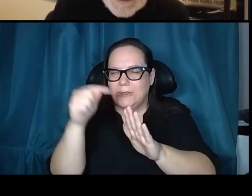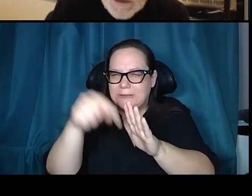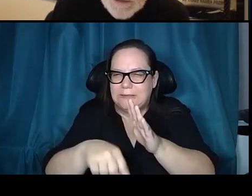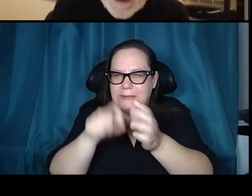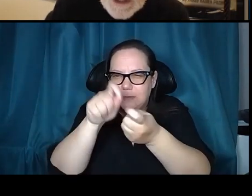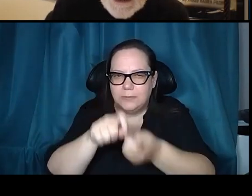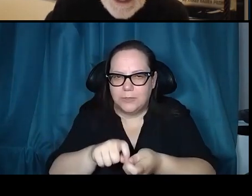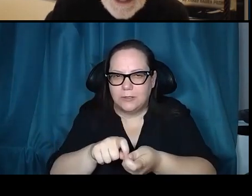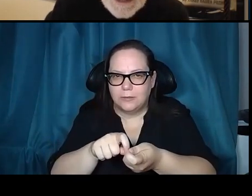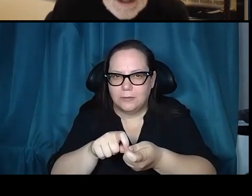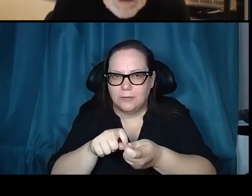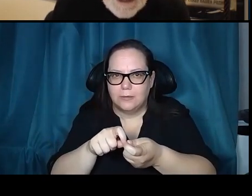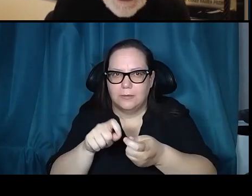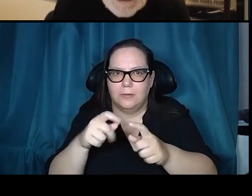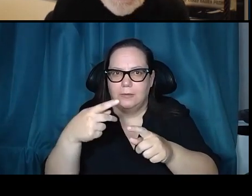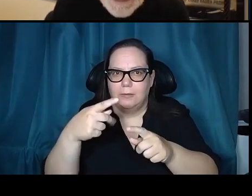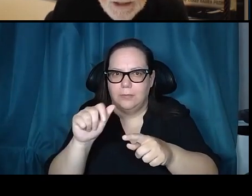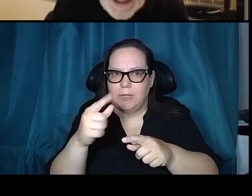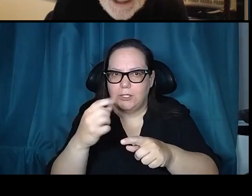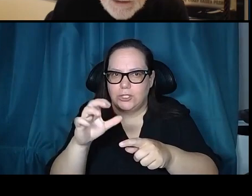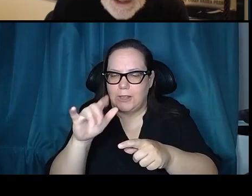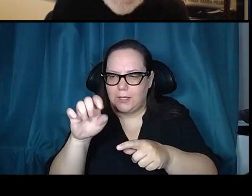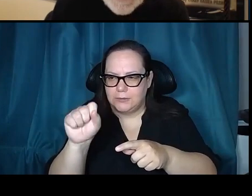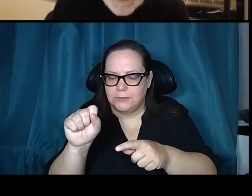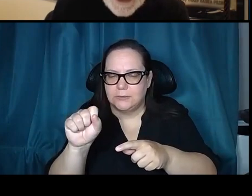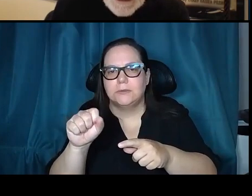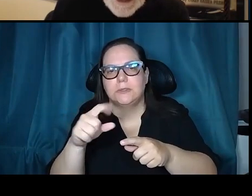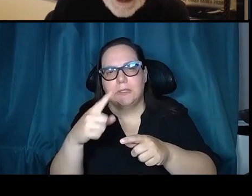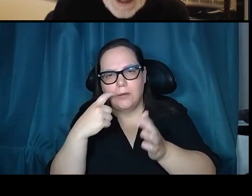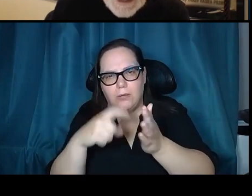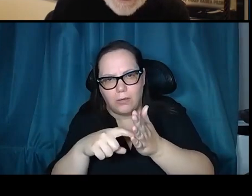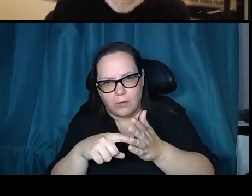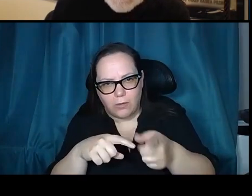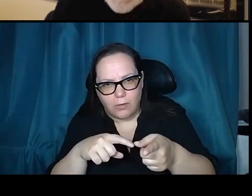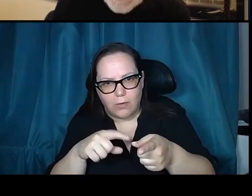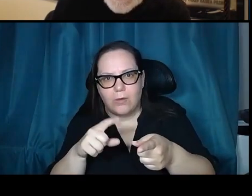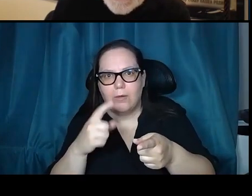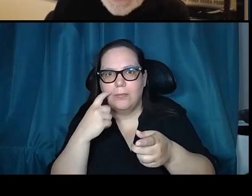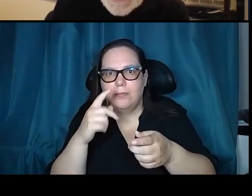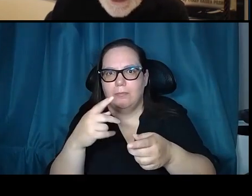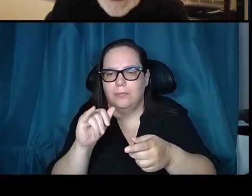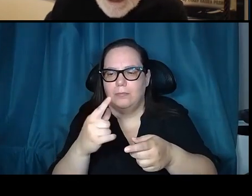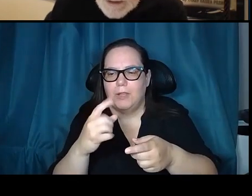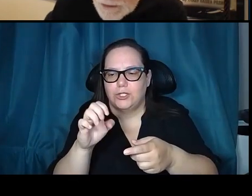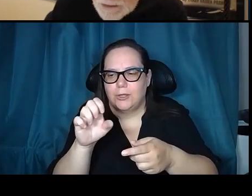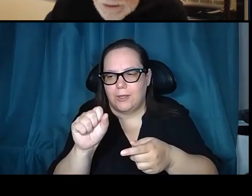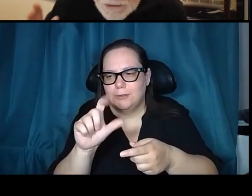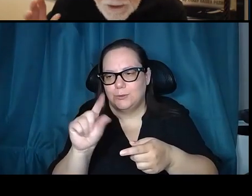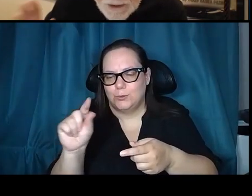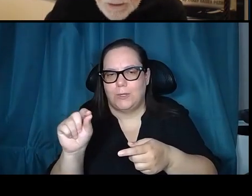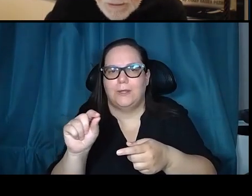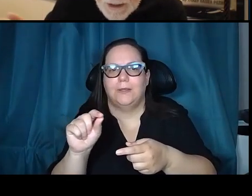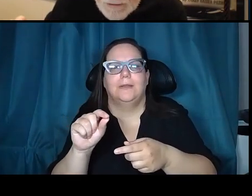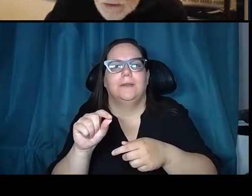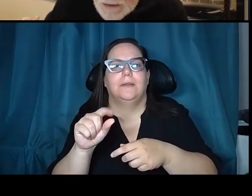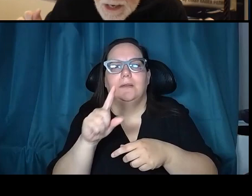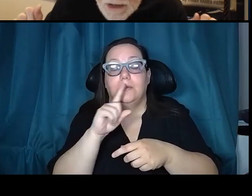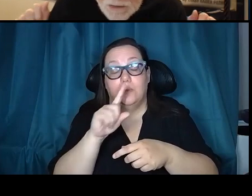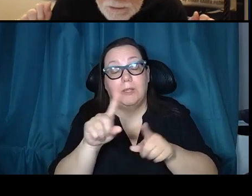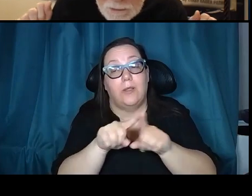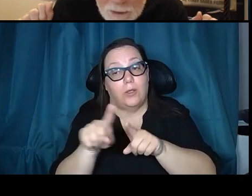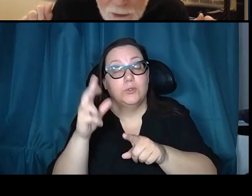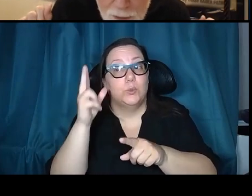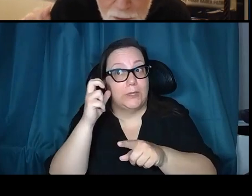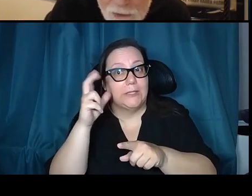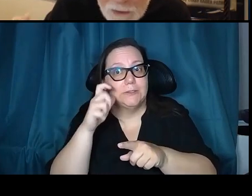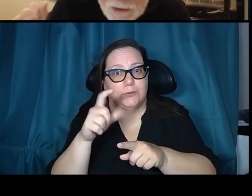plagioclase and anorthocytes. And Dave recognized that plagioclase 20, for crying out loud. He also discovered, listen to the transcripts. Dave